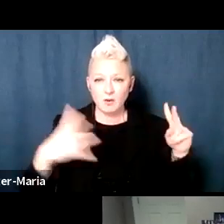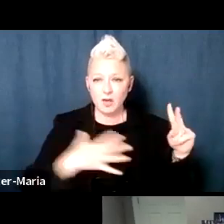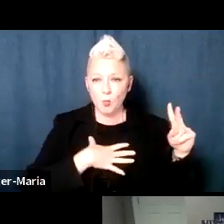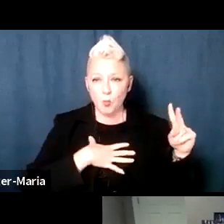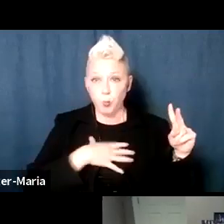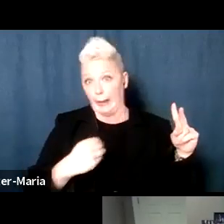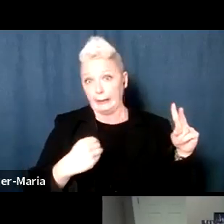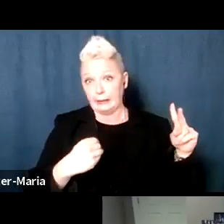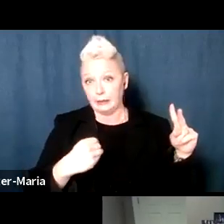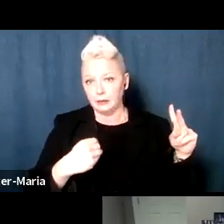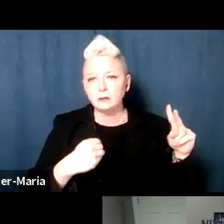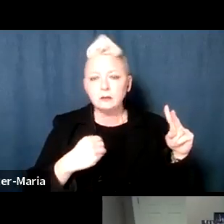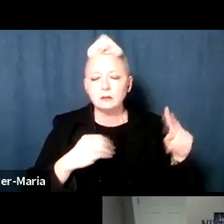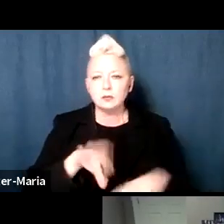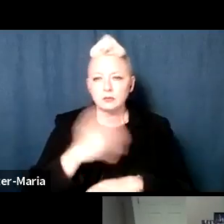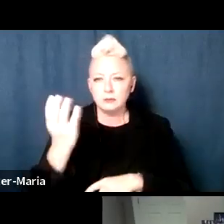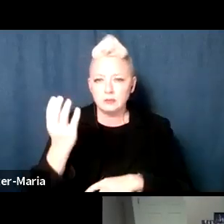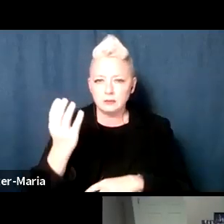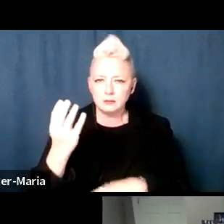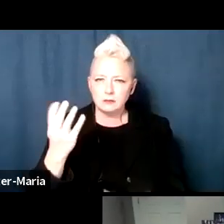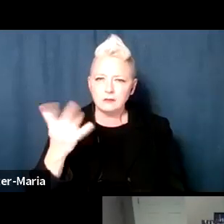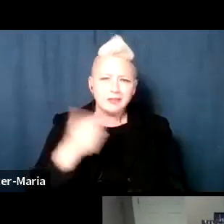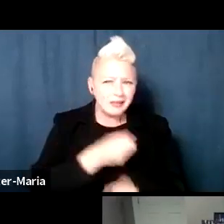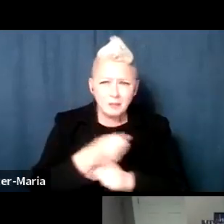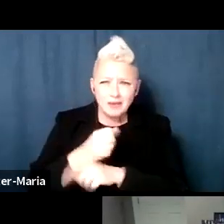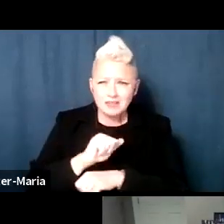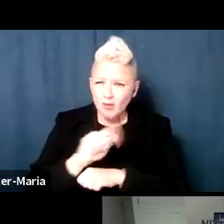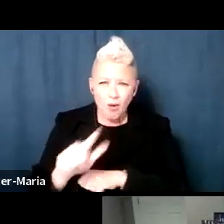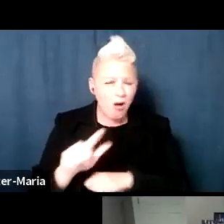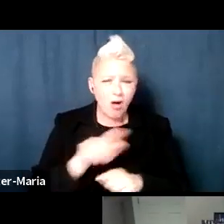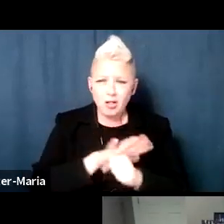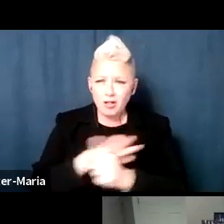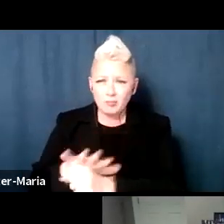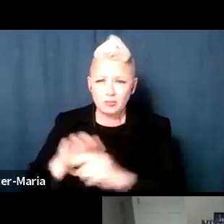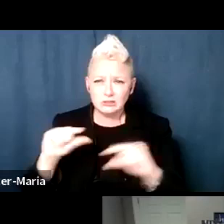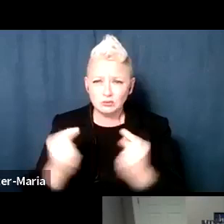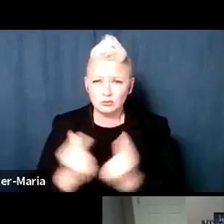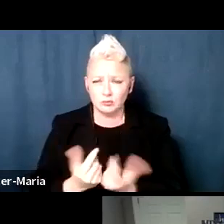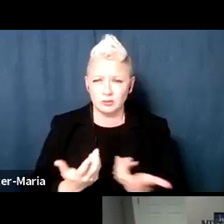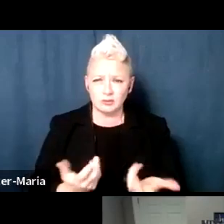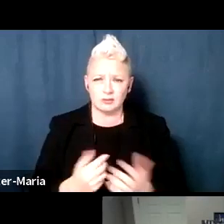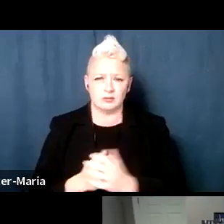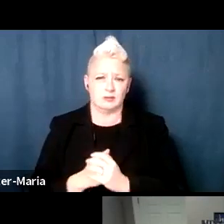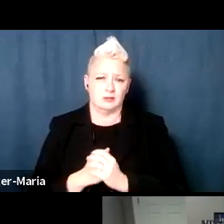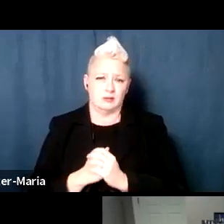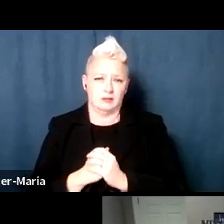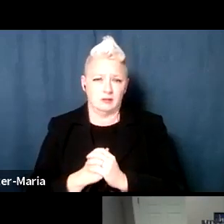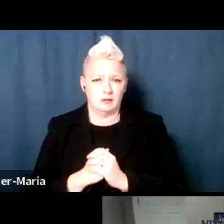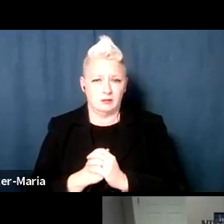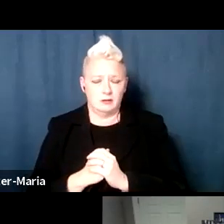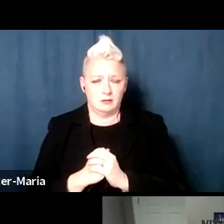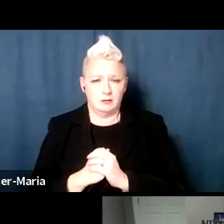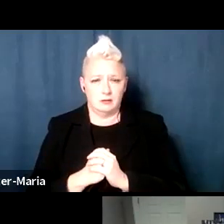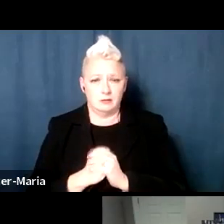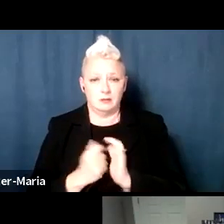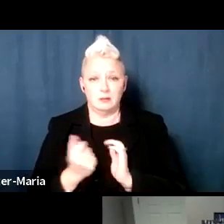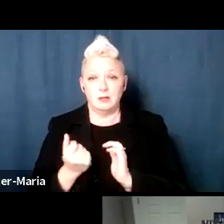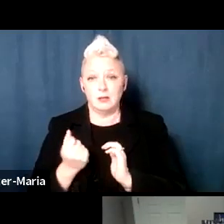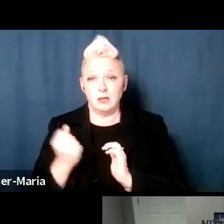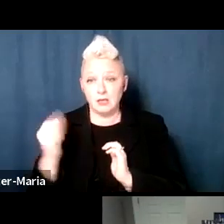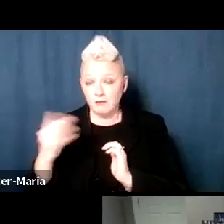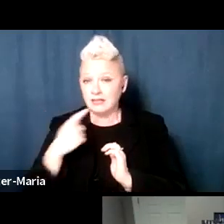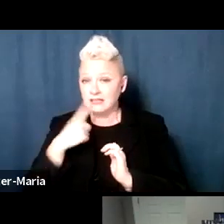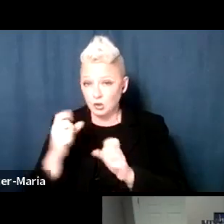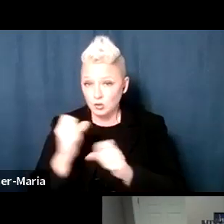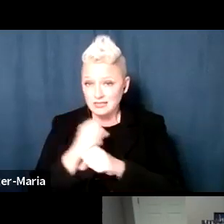impacts all marginalized groups. Now, if I give you the numbers, I think it's